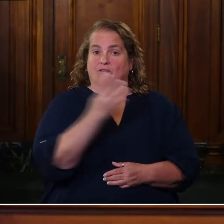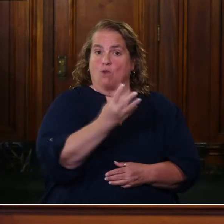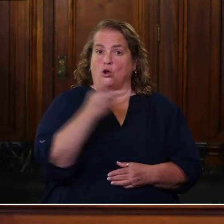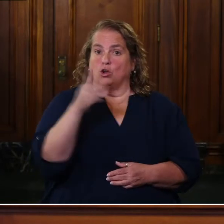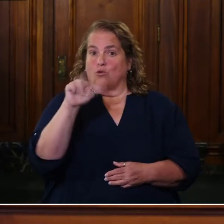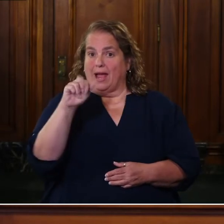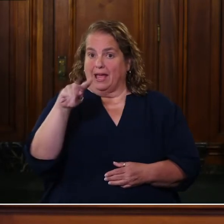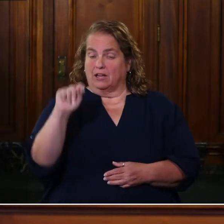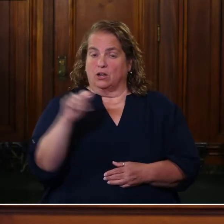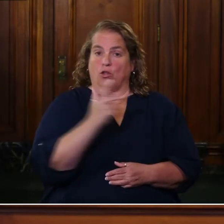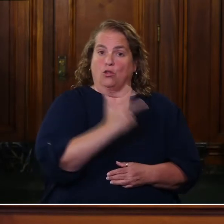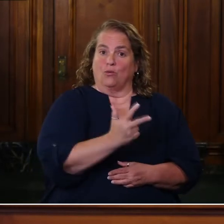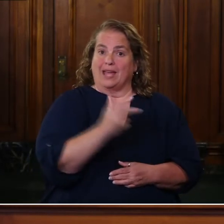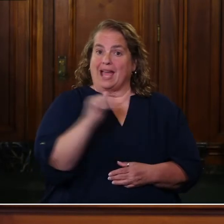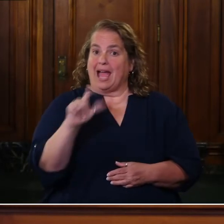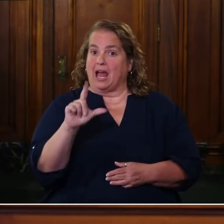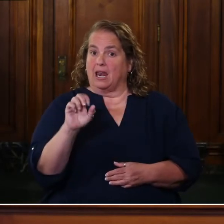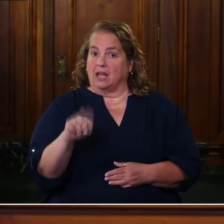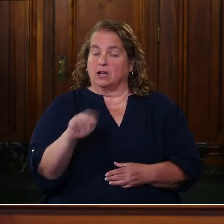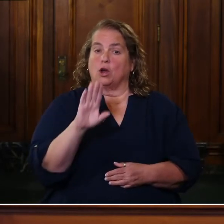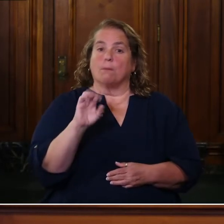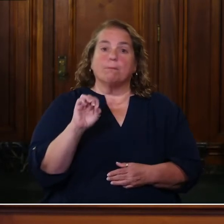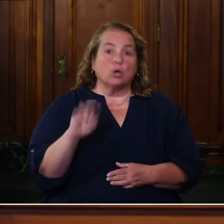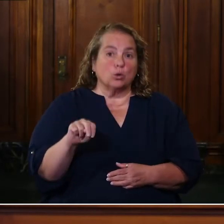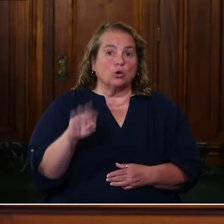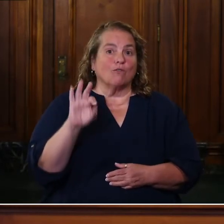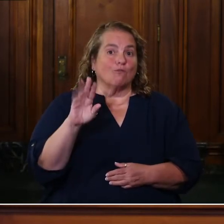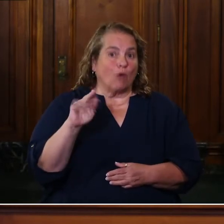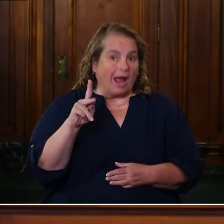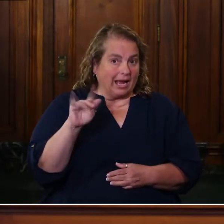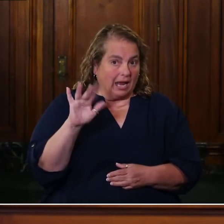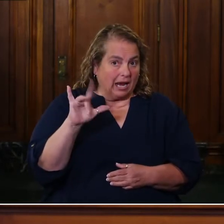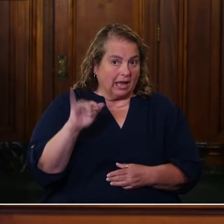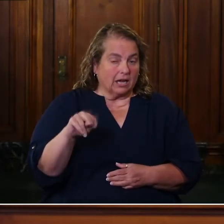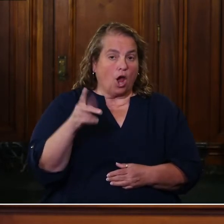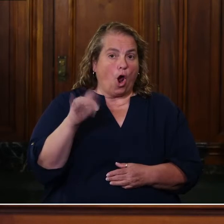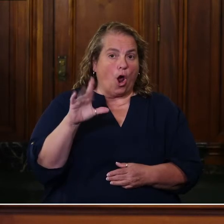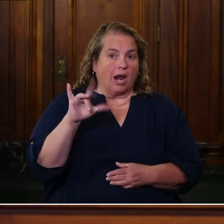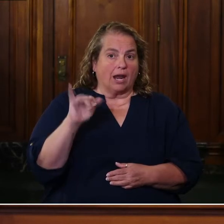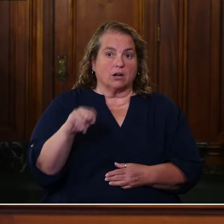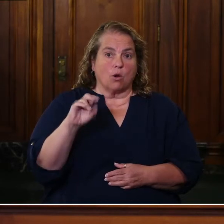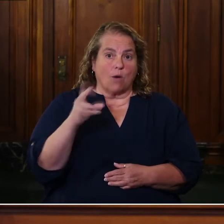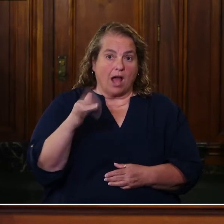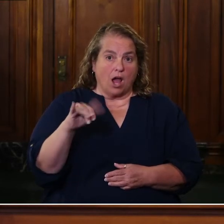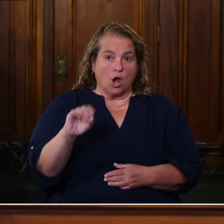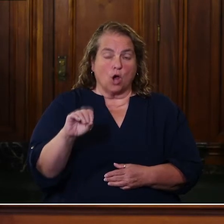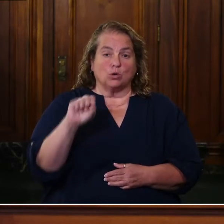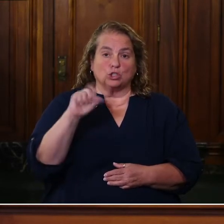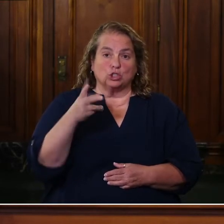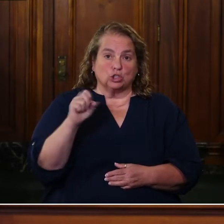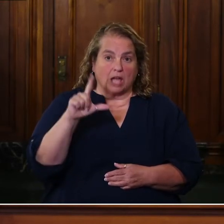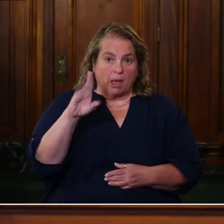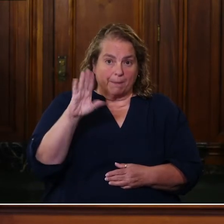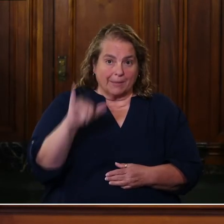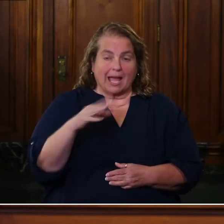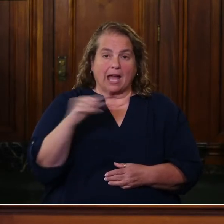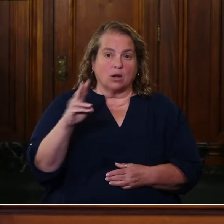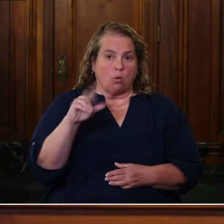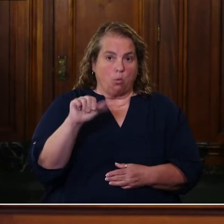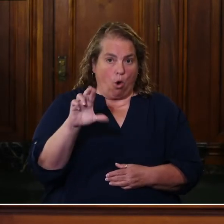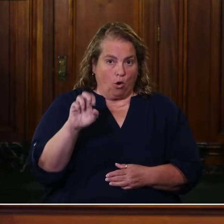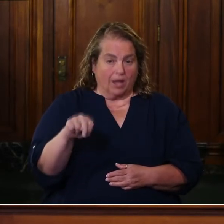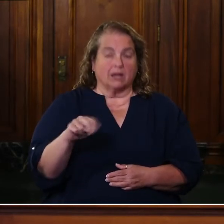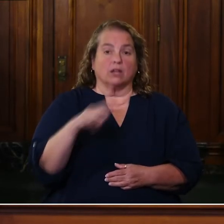Grant, three from Allen, Boone, Franklin, Harlan, Ohio, Shelby, and Warren,